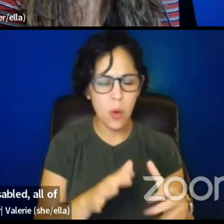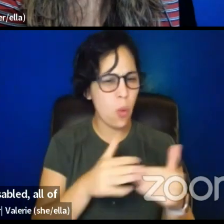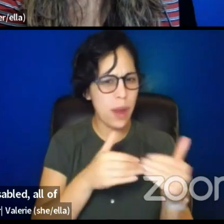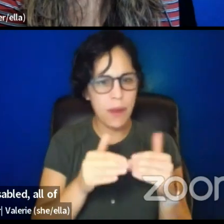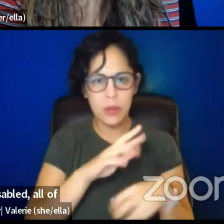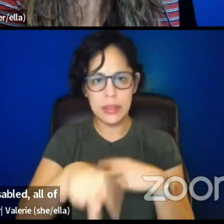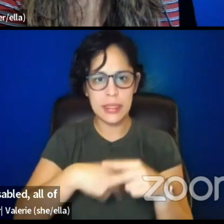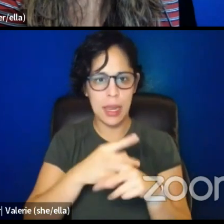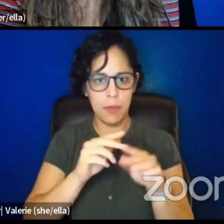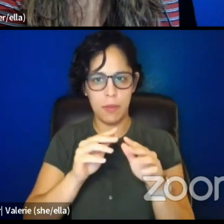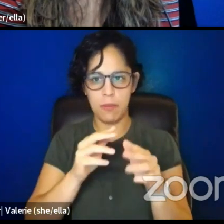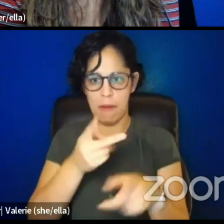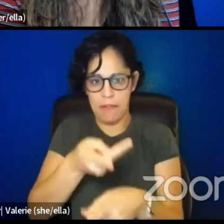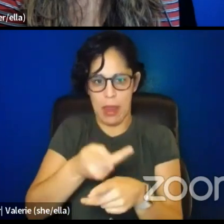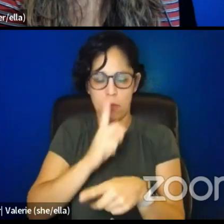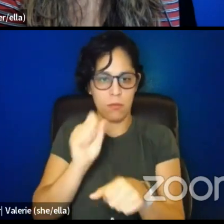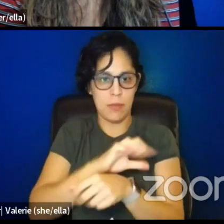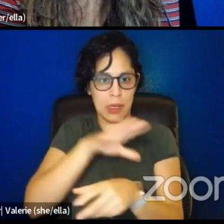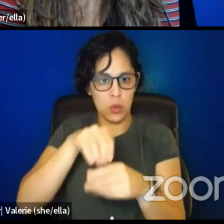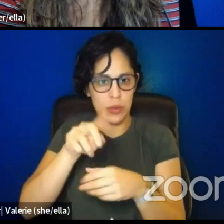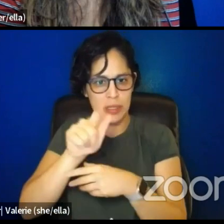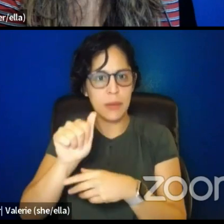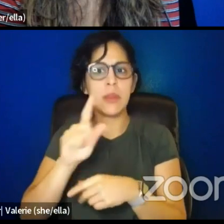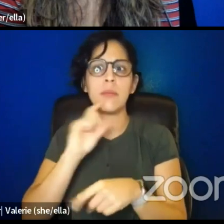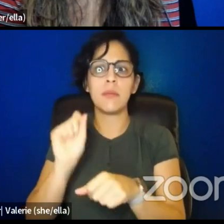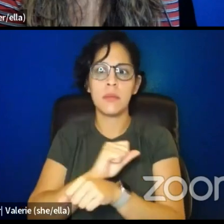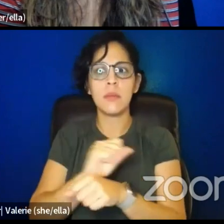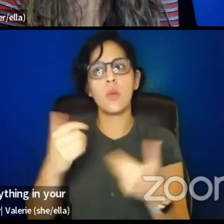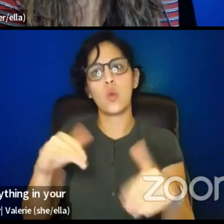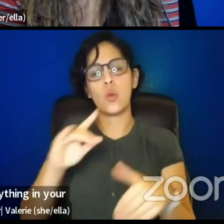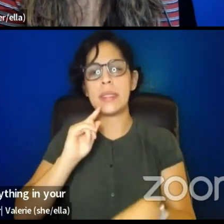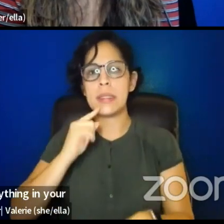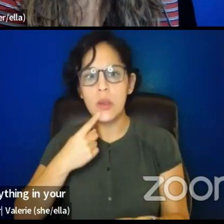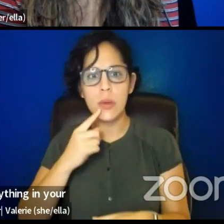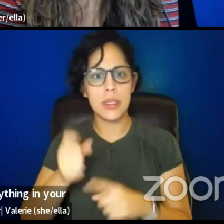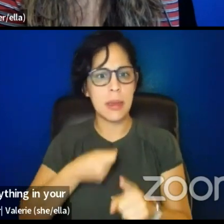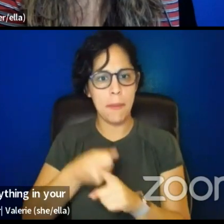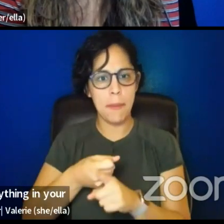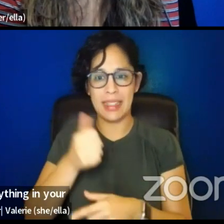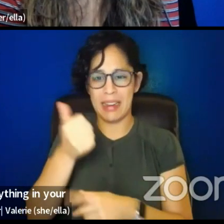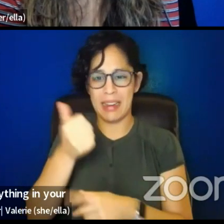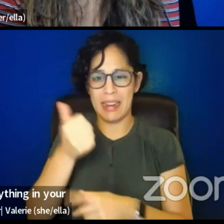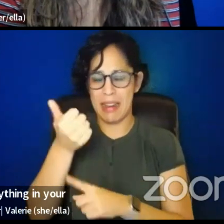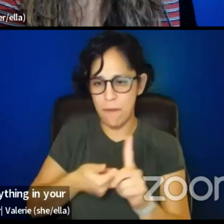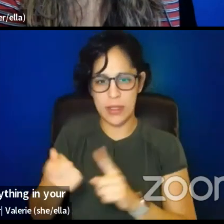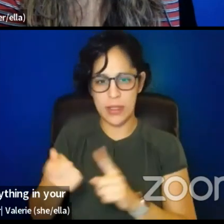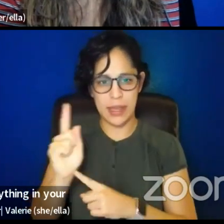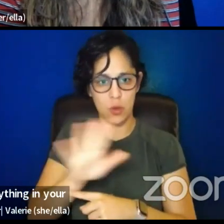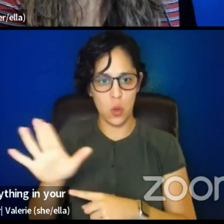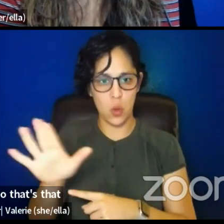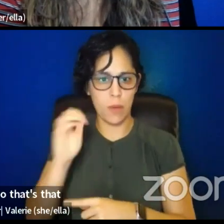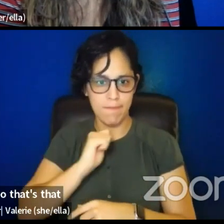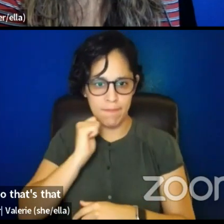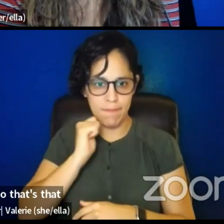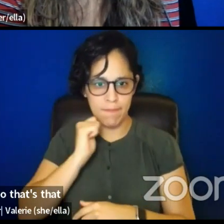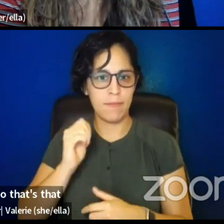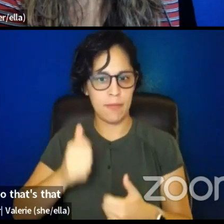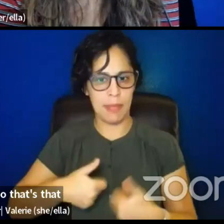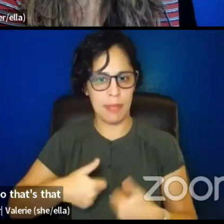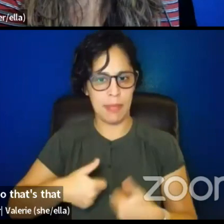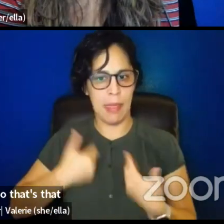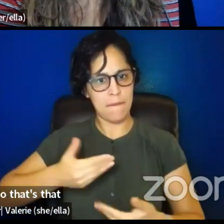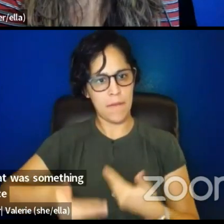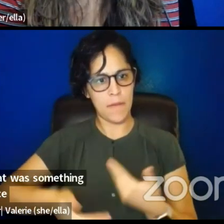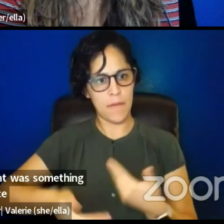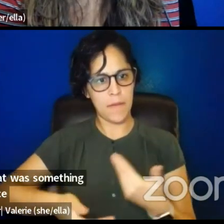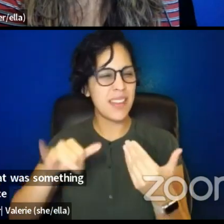big and affect everything in your life, every single second of your life. So I thought that was something I had not often gotten